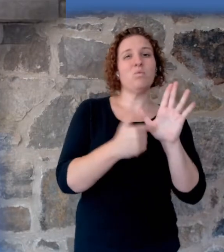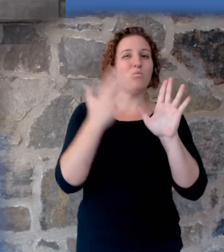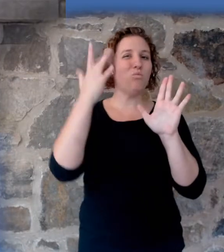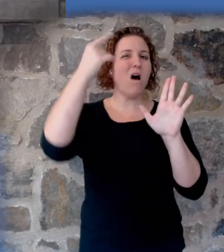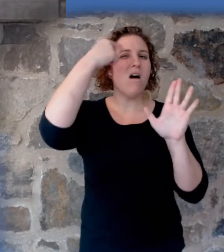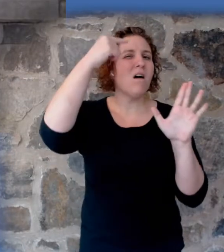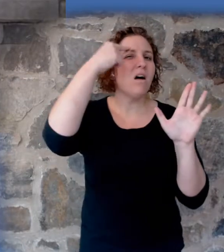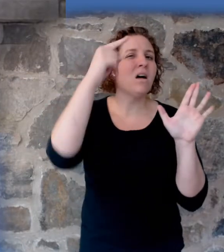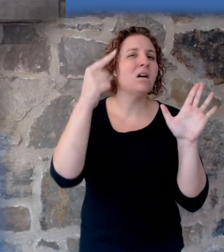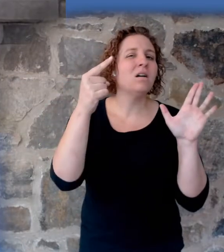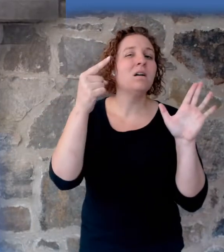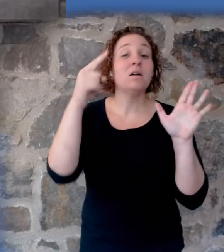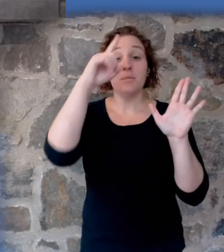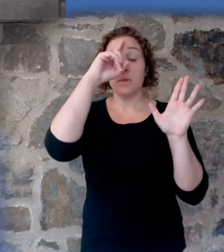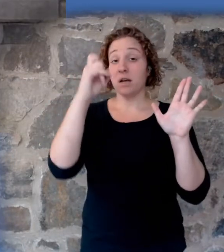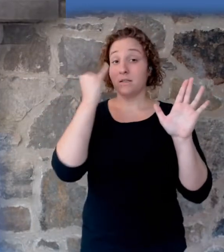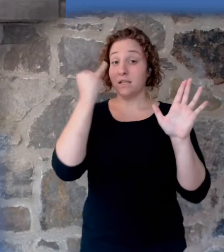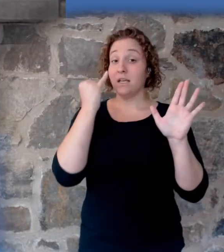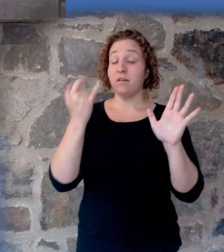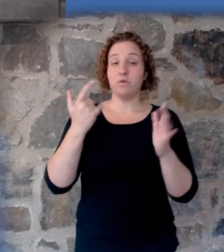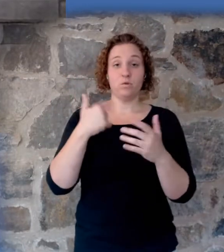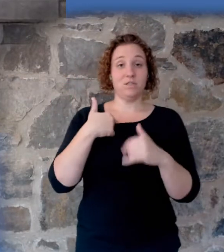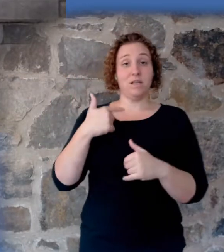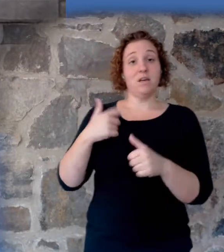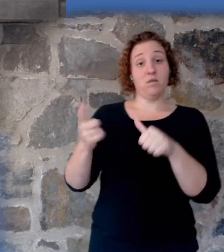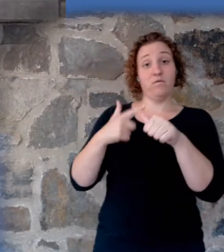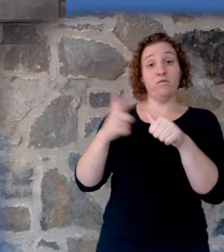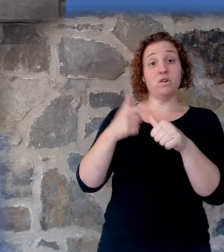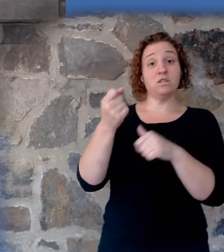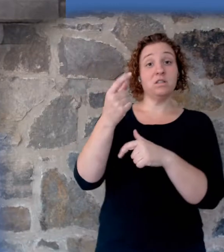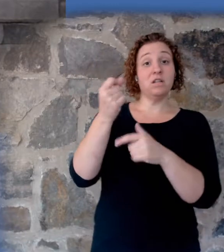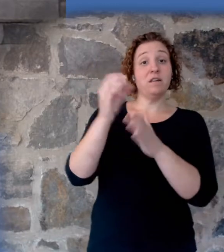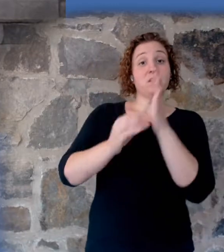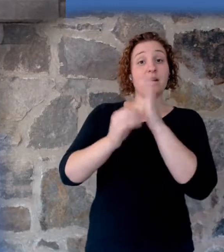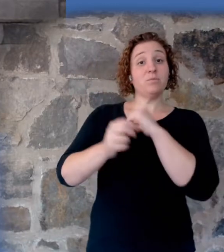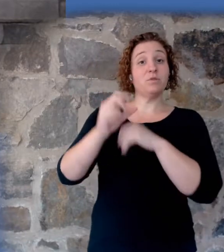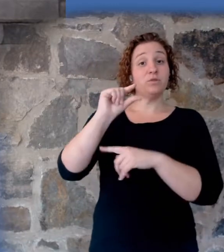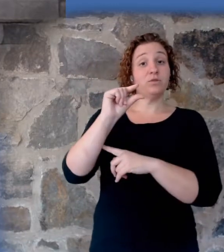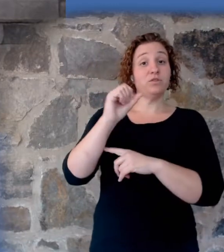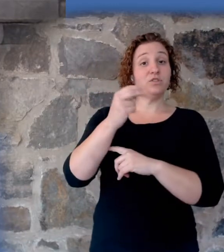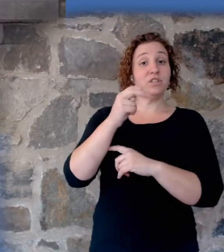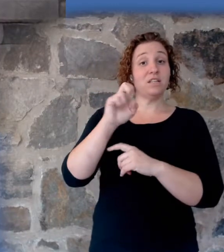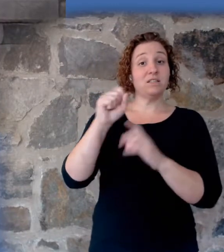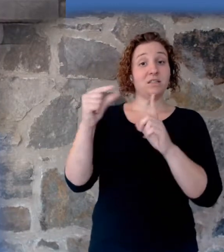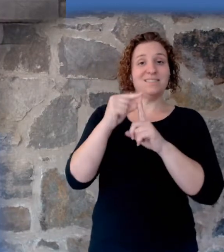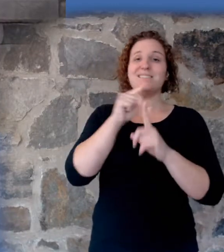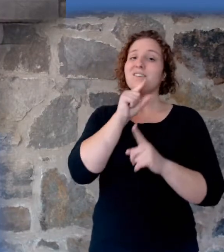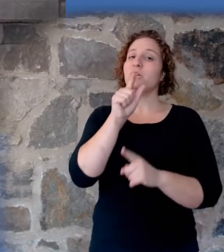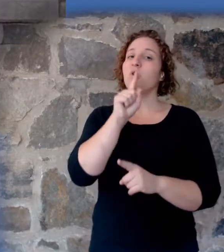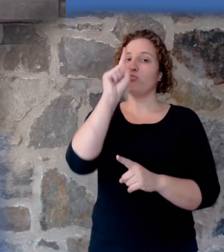Because if you destroy the credibility of the first 11 chapters of Genesis, you destroy the credibility of the rest of the Bible.